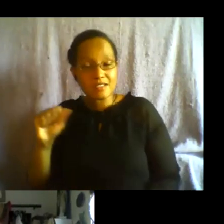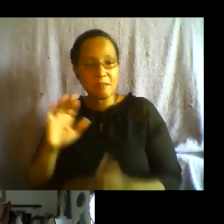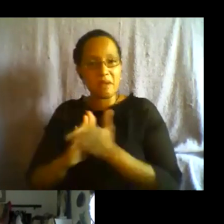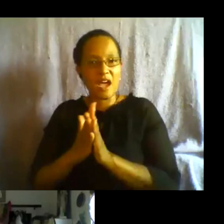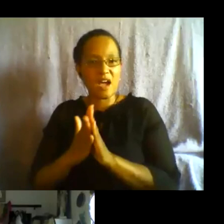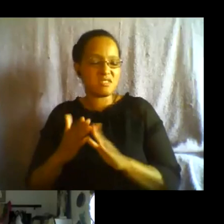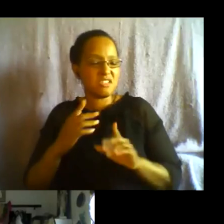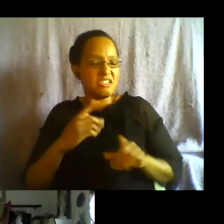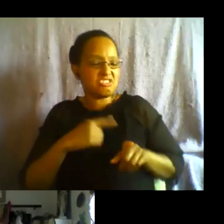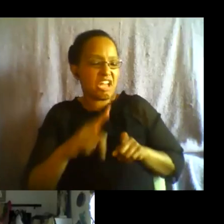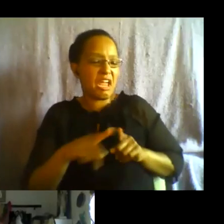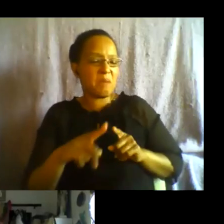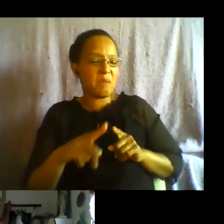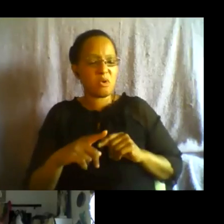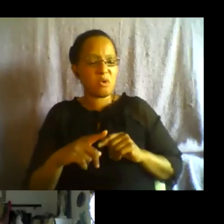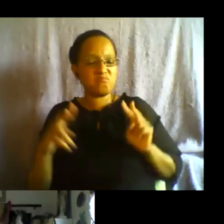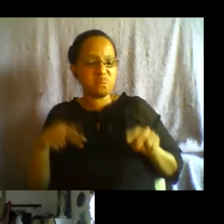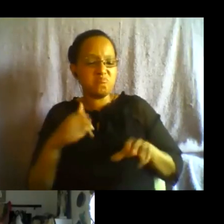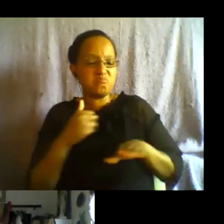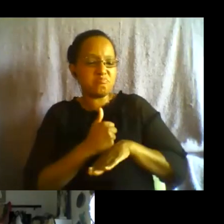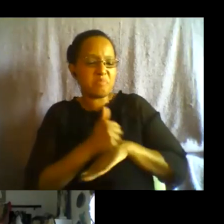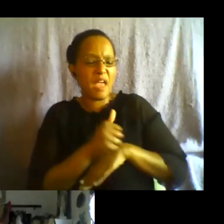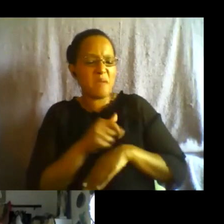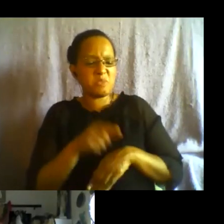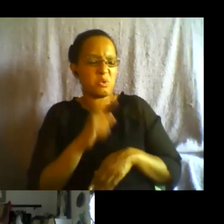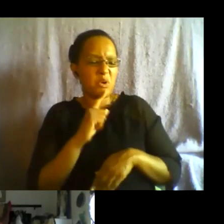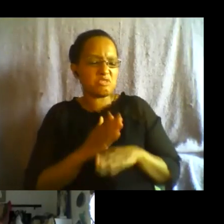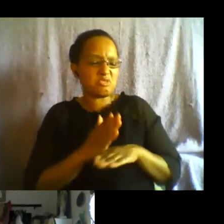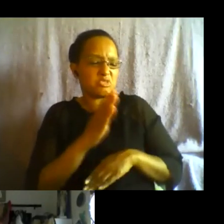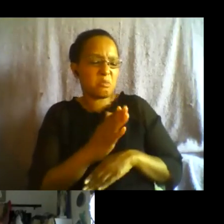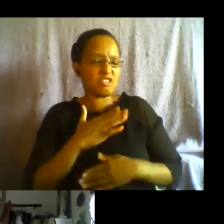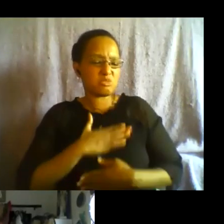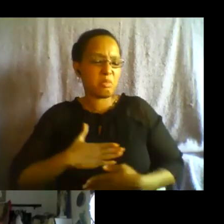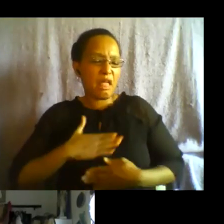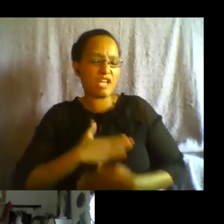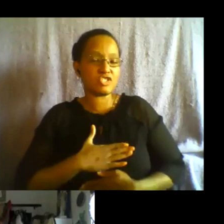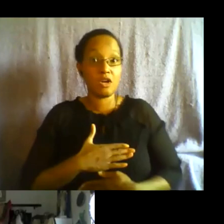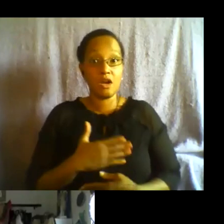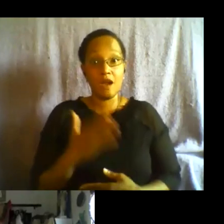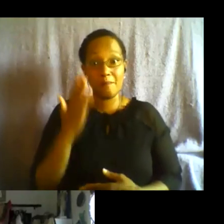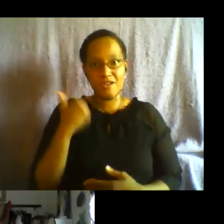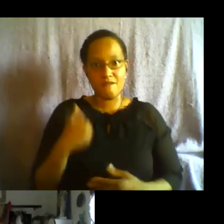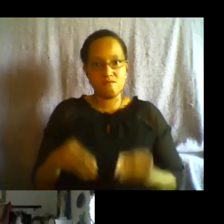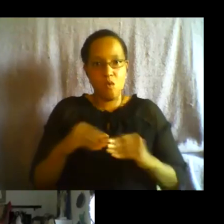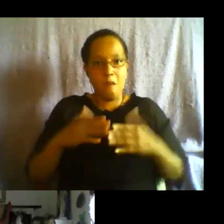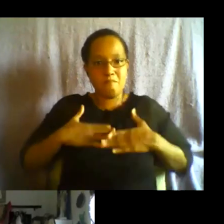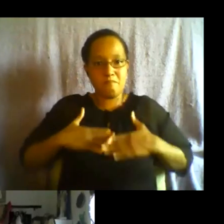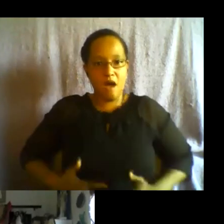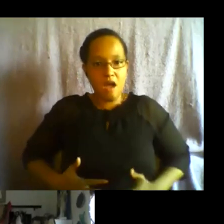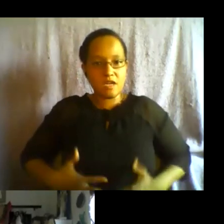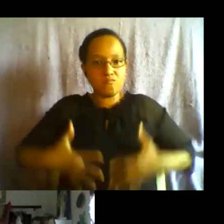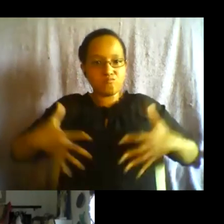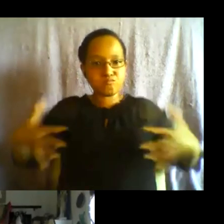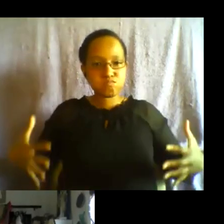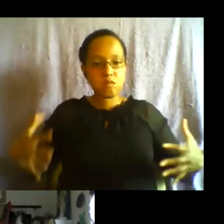pleasurable like it's like this like more body to feel pleasure with and so it's kind of